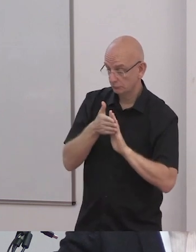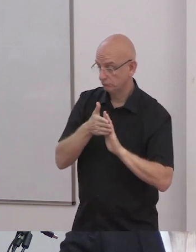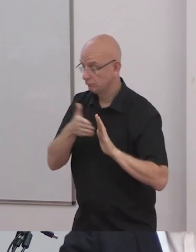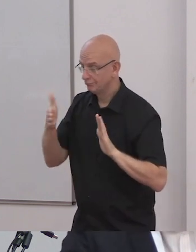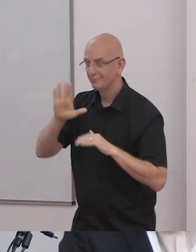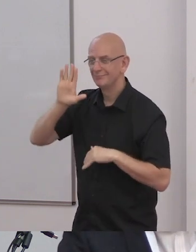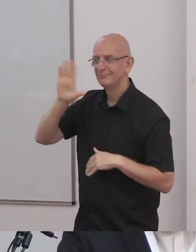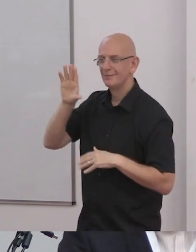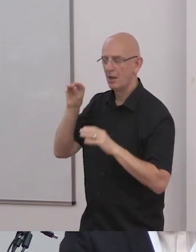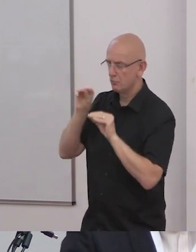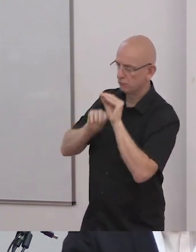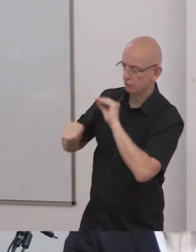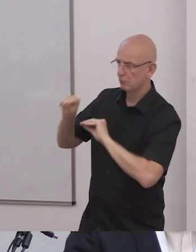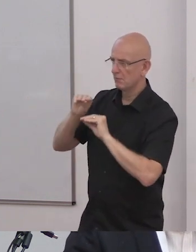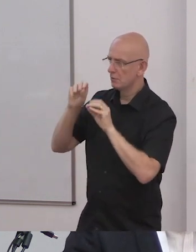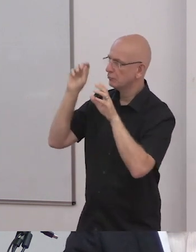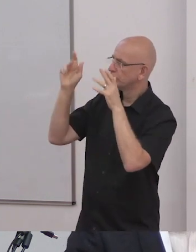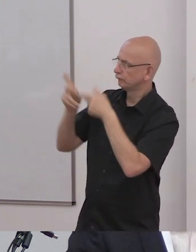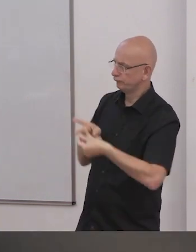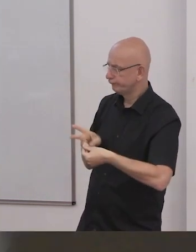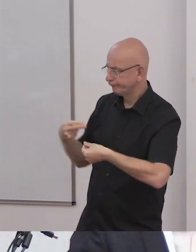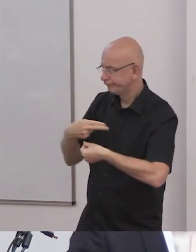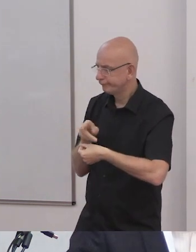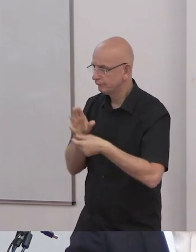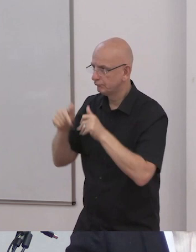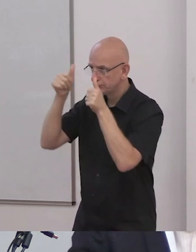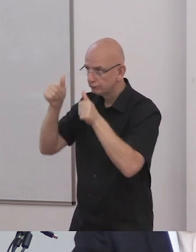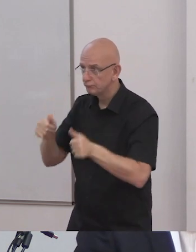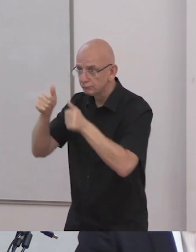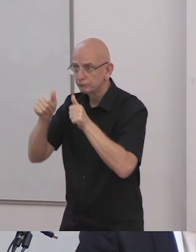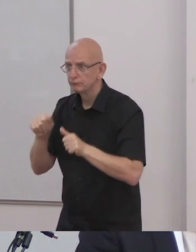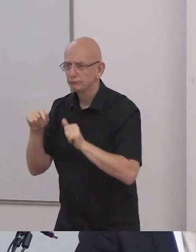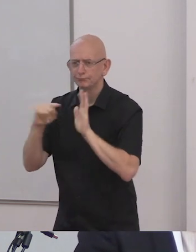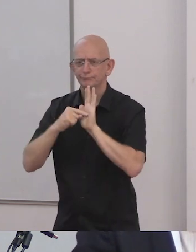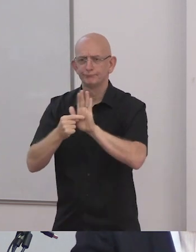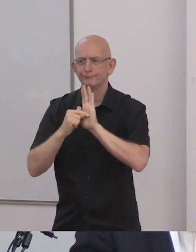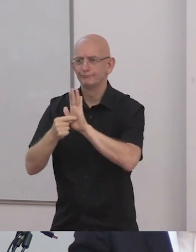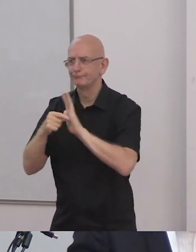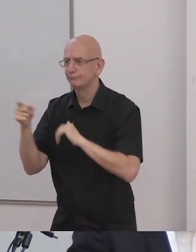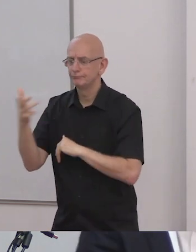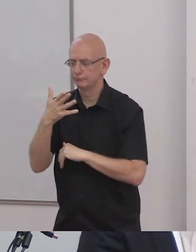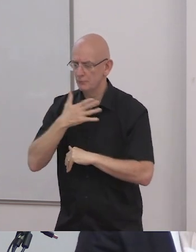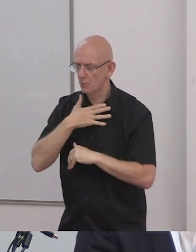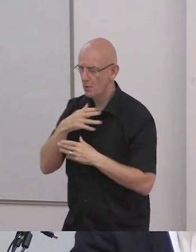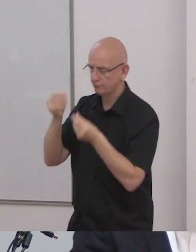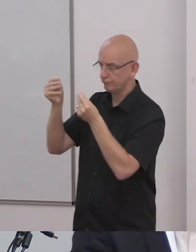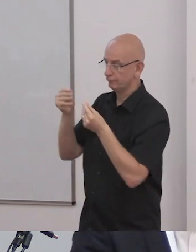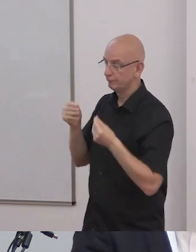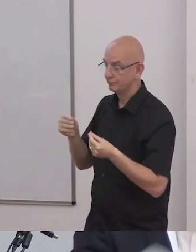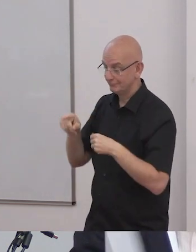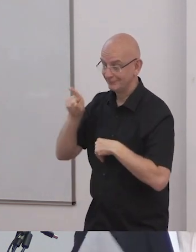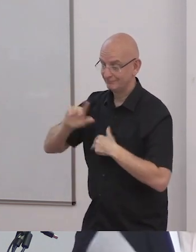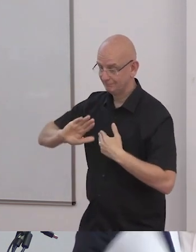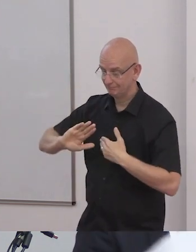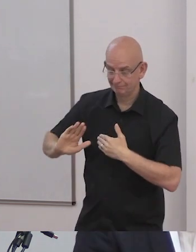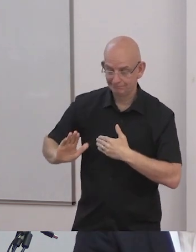working away on in G006 or here in the auditorium the deadline we've extended it ever so slightly